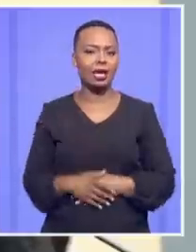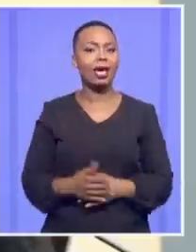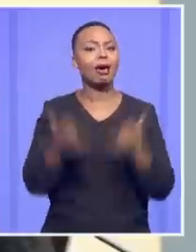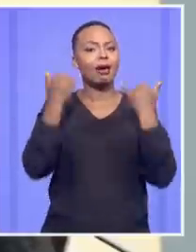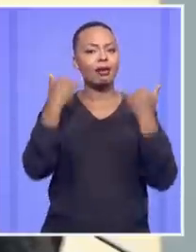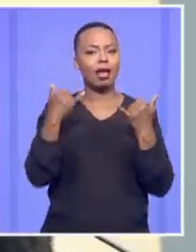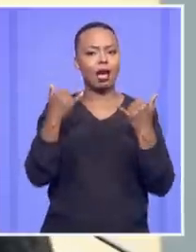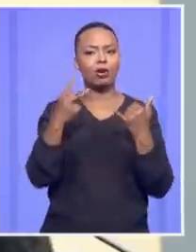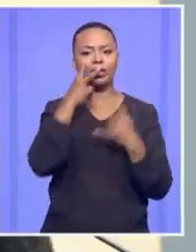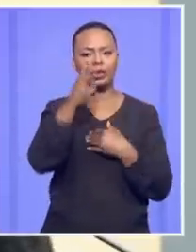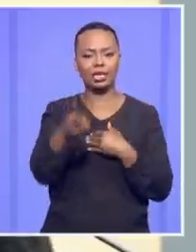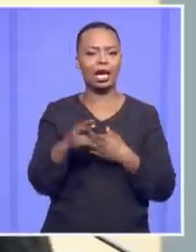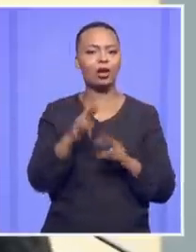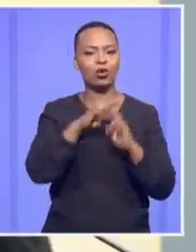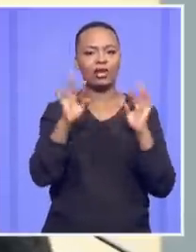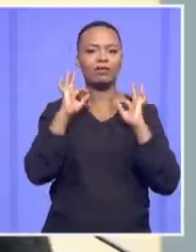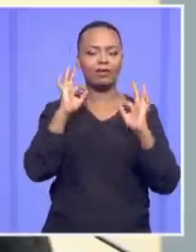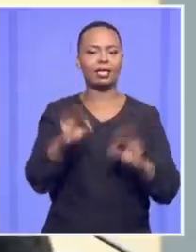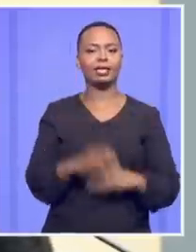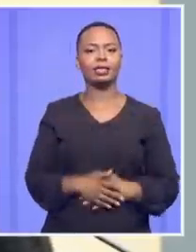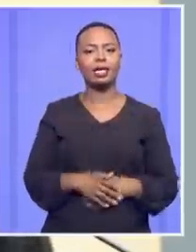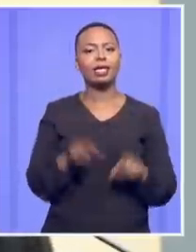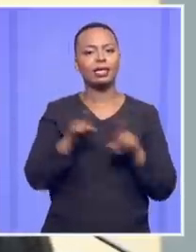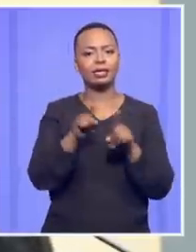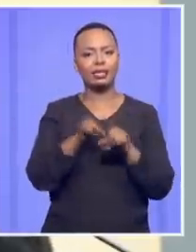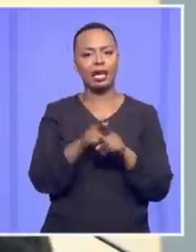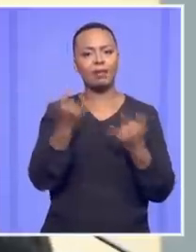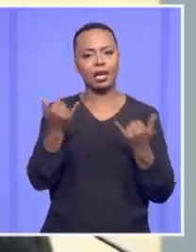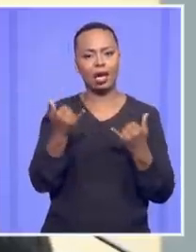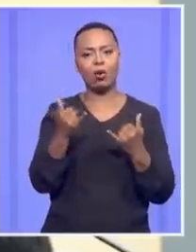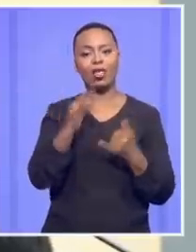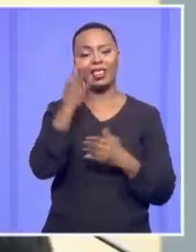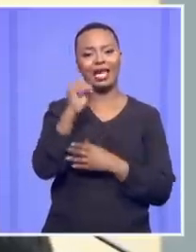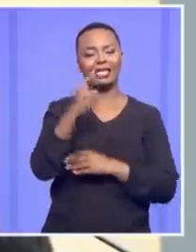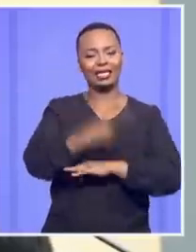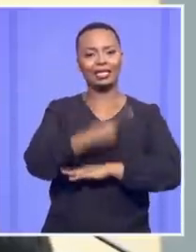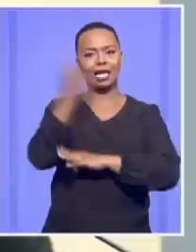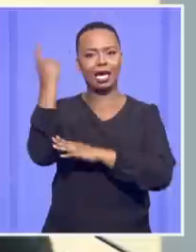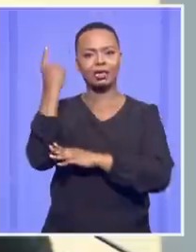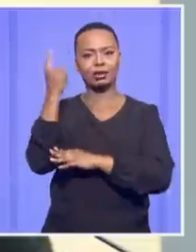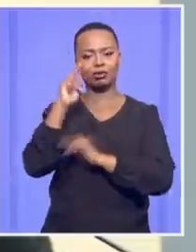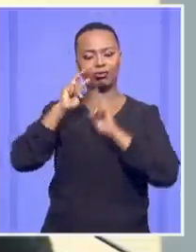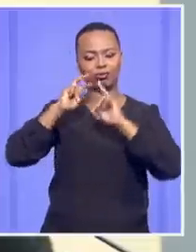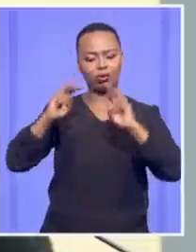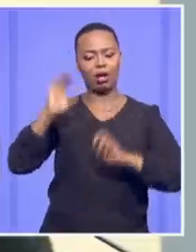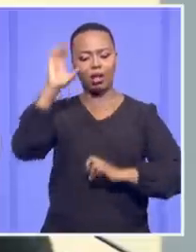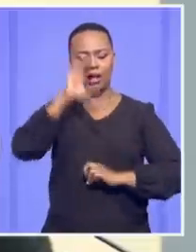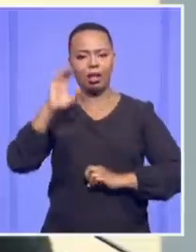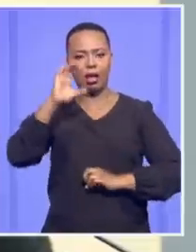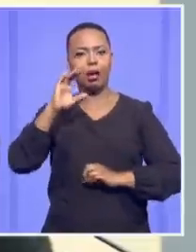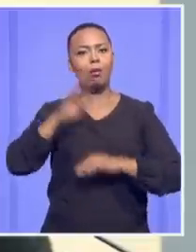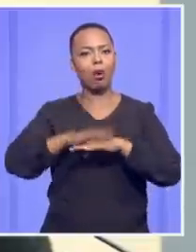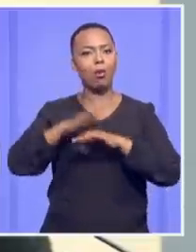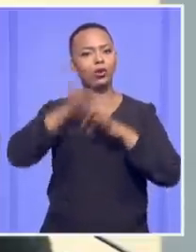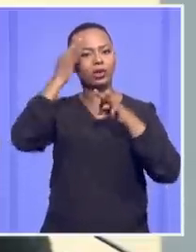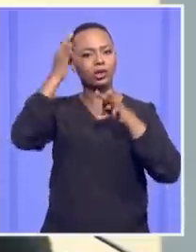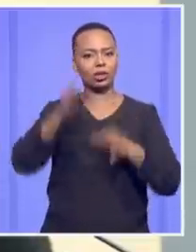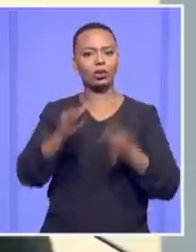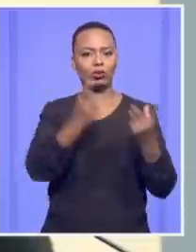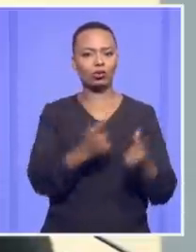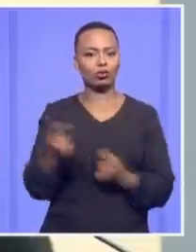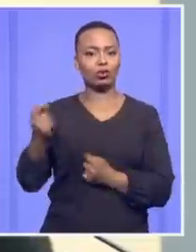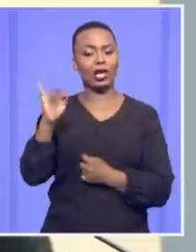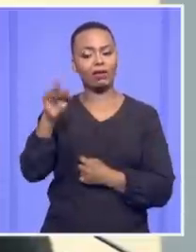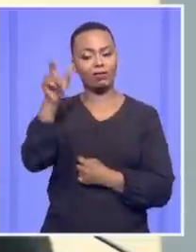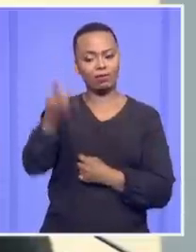invalid, we're going to suspend the declaration of invalidity for 30 days, long enough to enable a further decision to be taken on whether Mr